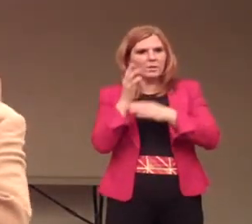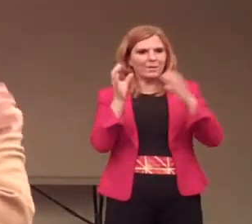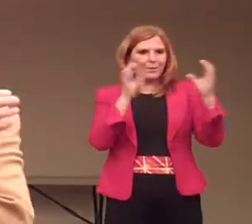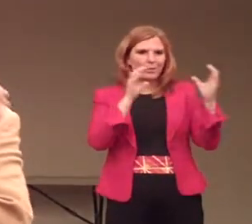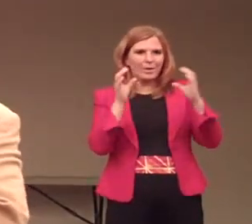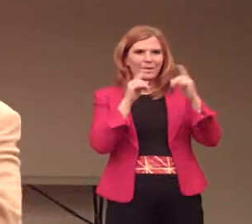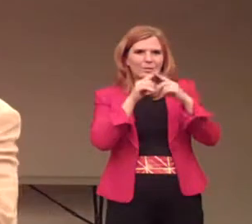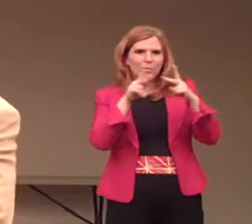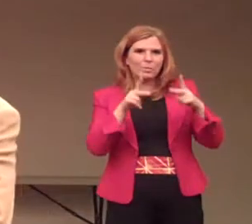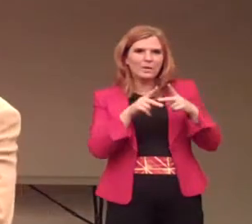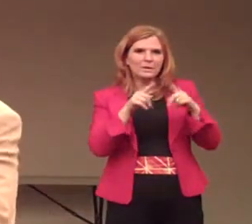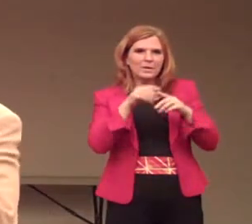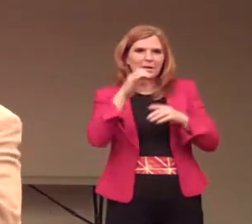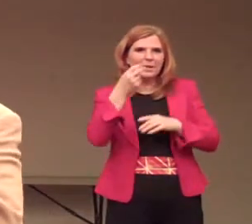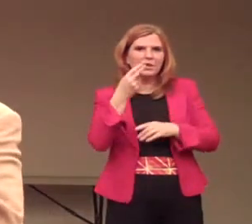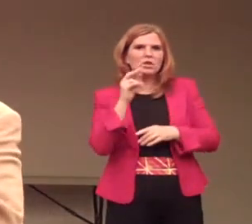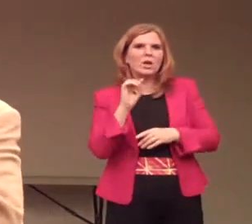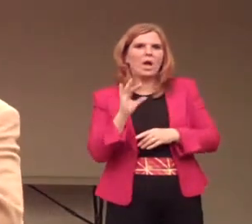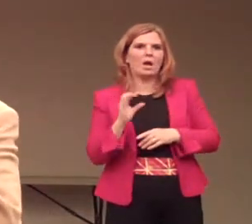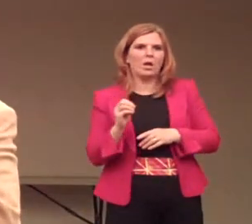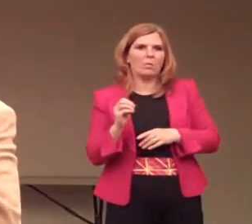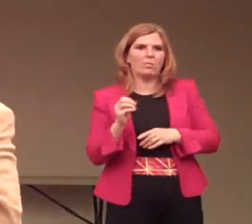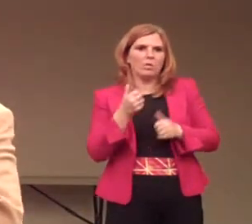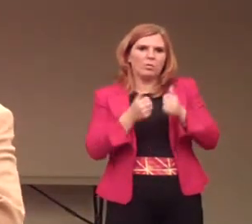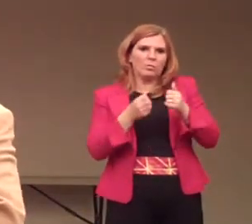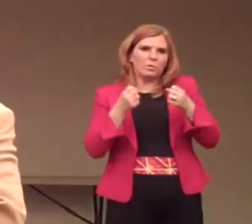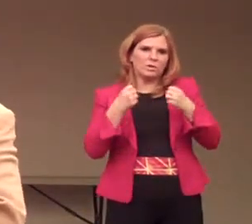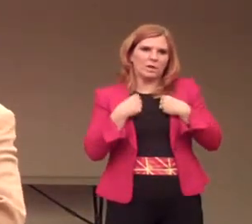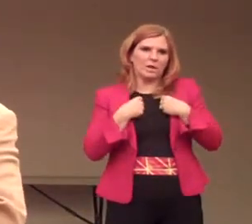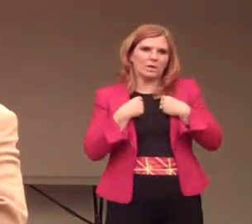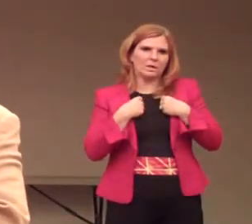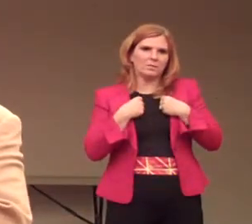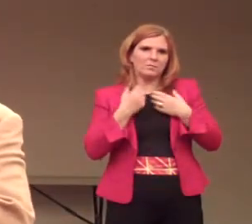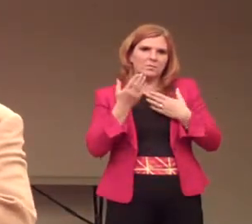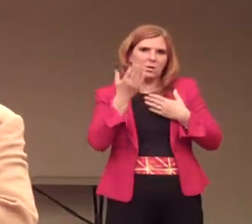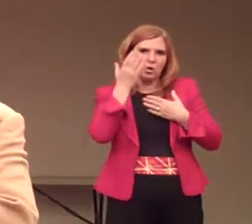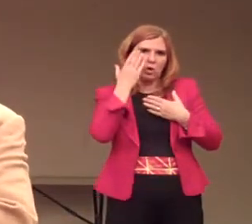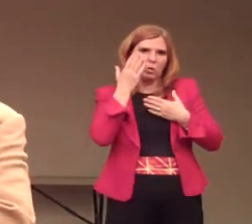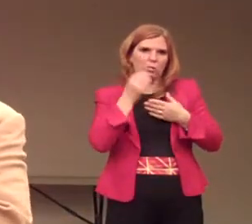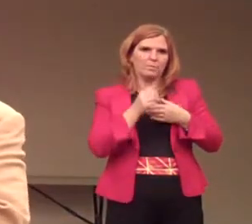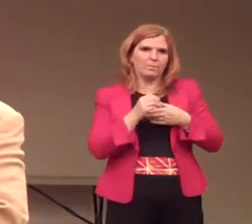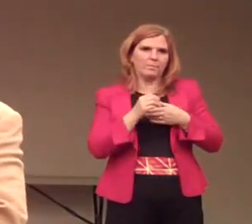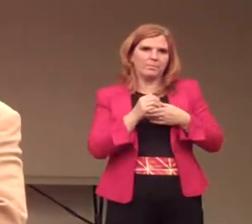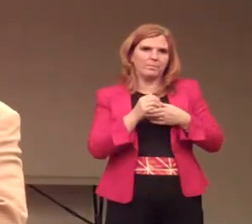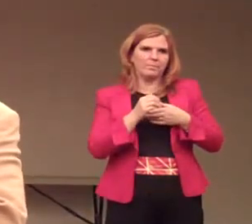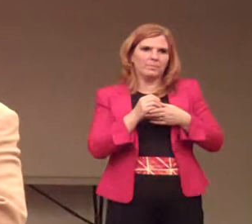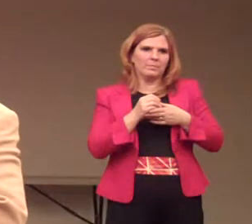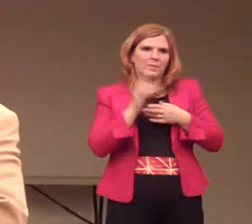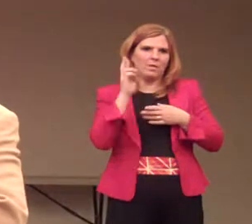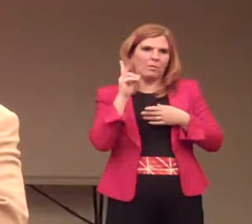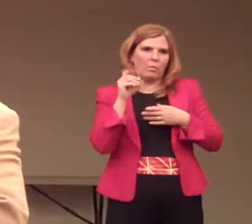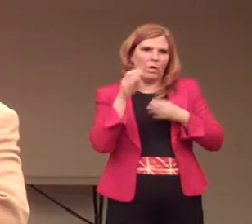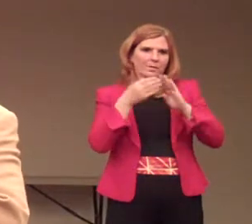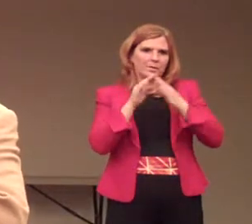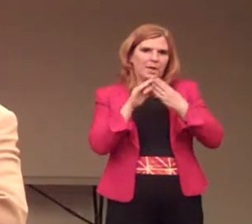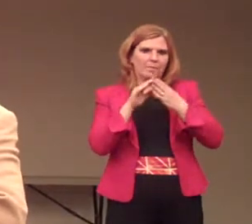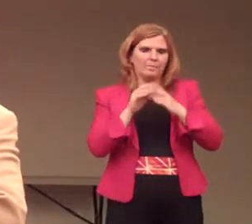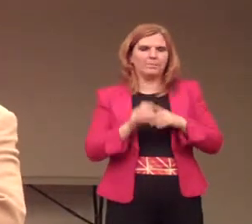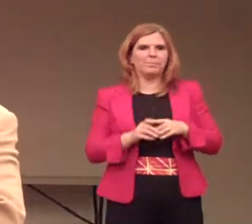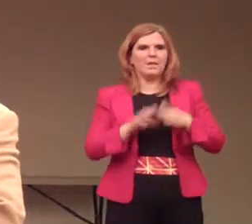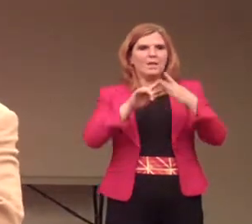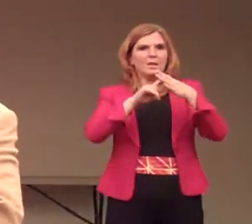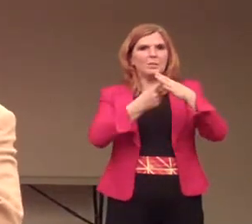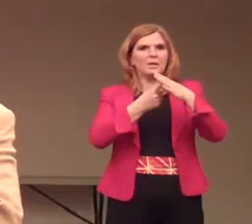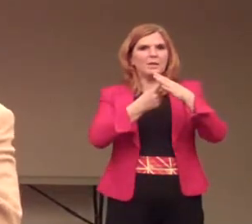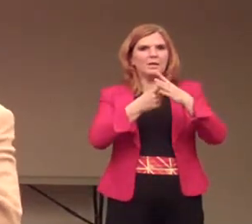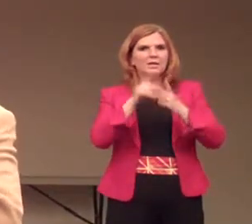compare to, like, a place like Chicago, which has a reputation of being a wide open town. At the beginning of the 20th